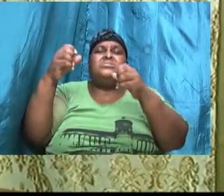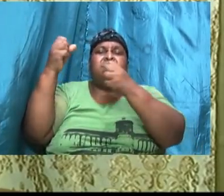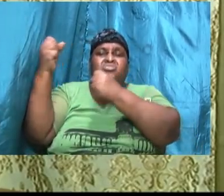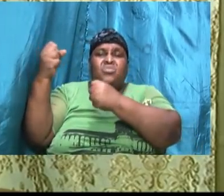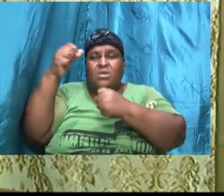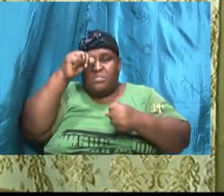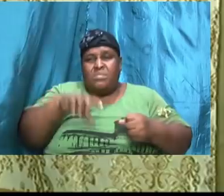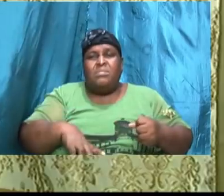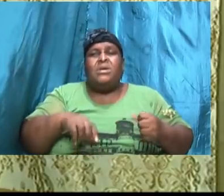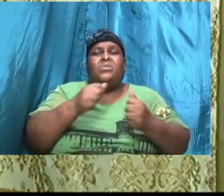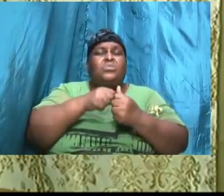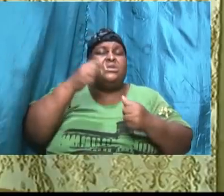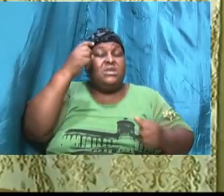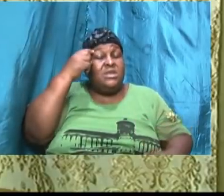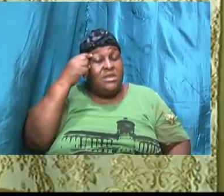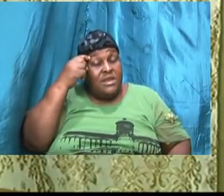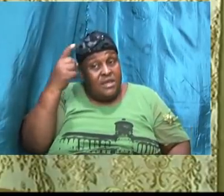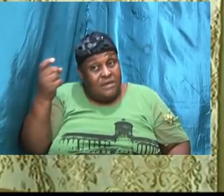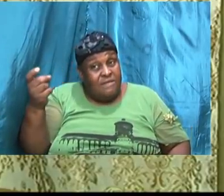with David